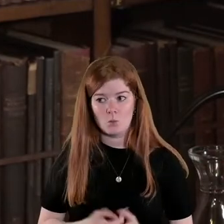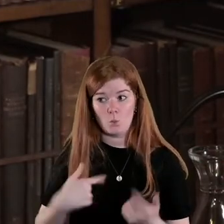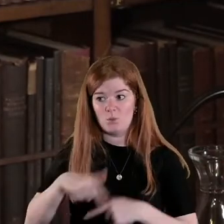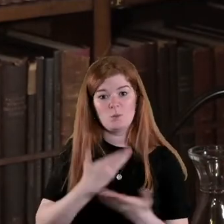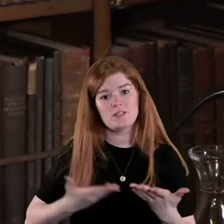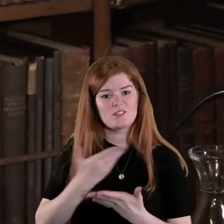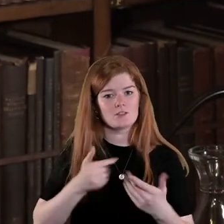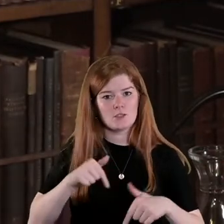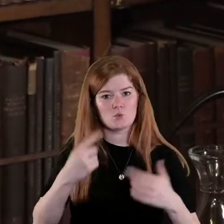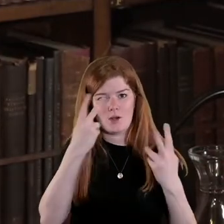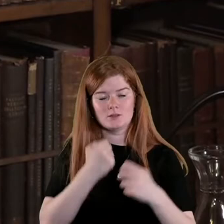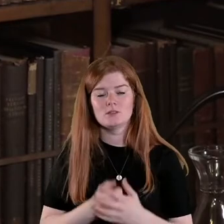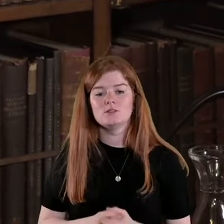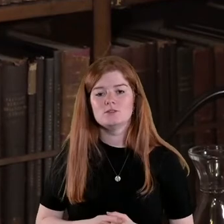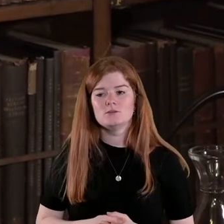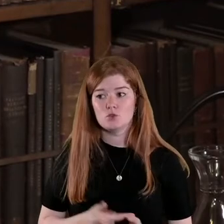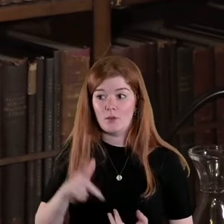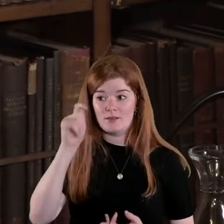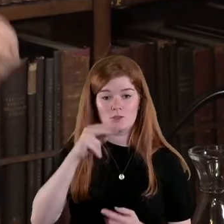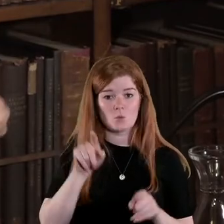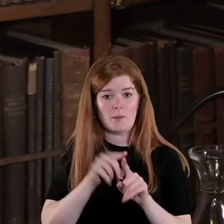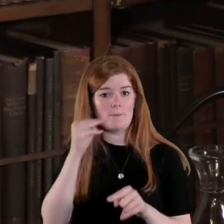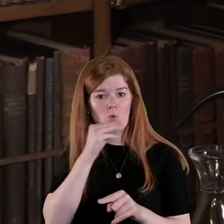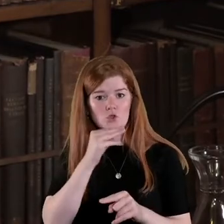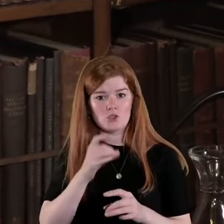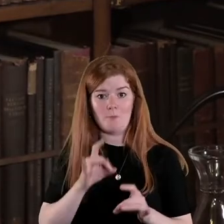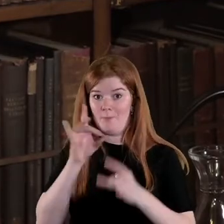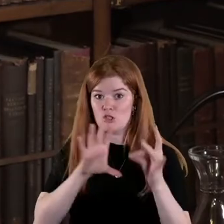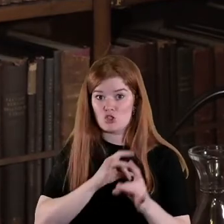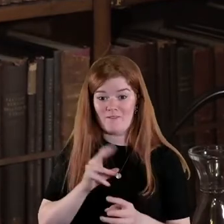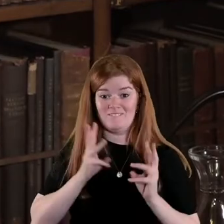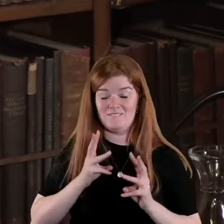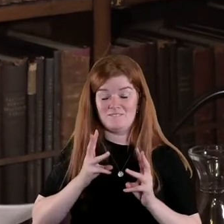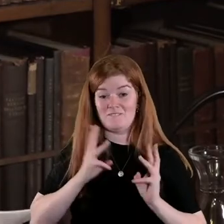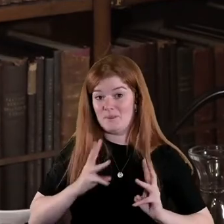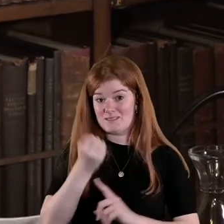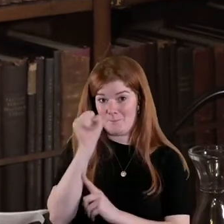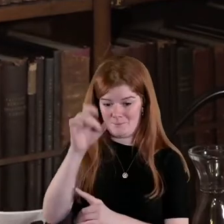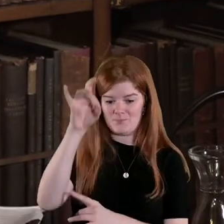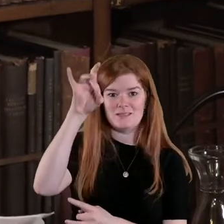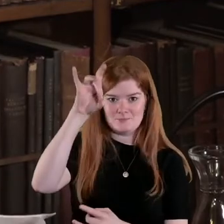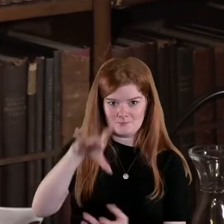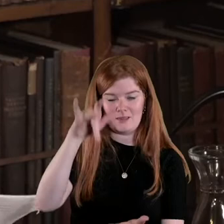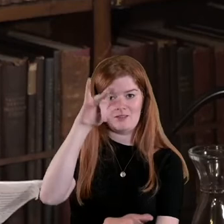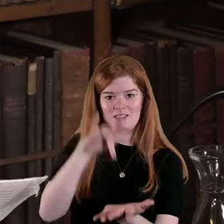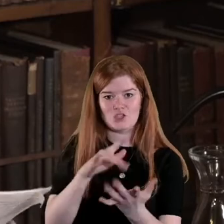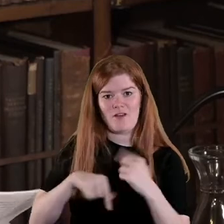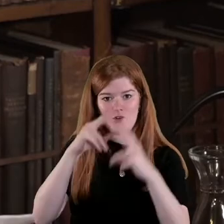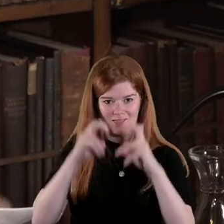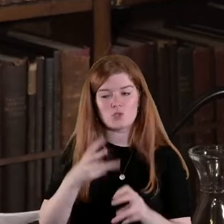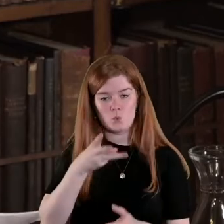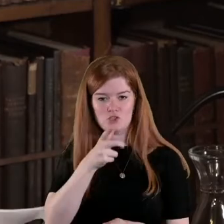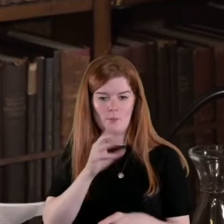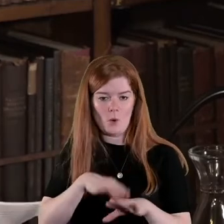discussing tonight so I think it's very important to put feminism into the centre of the analysis and we'll be talking a little bit about